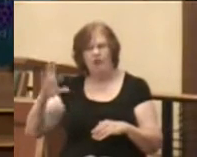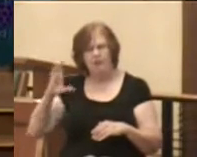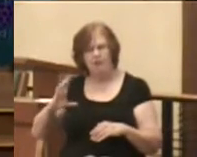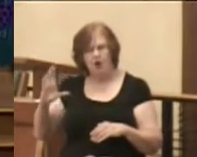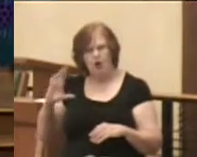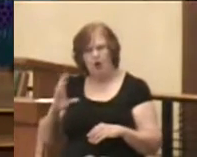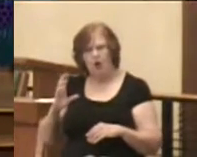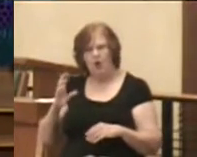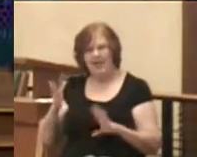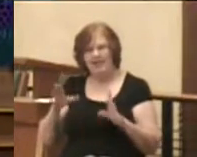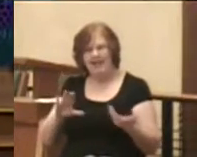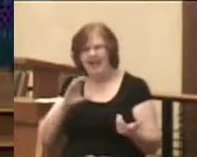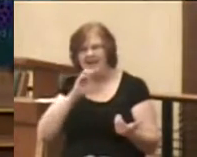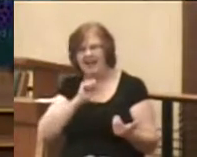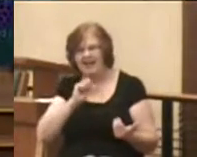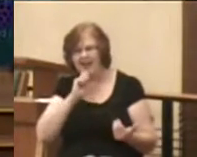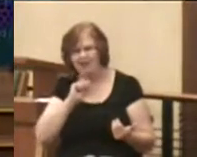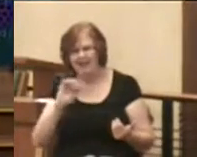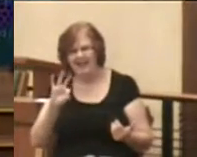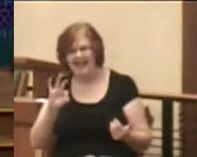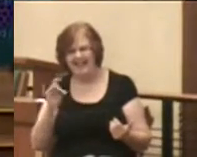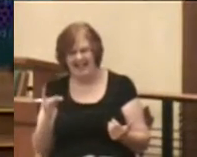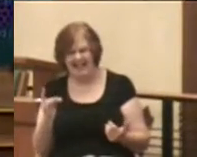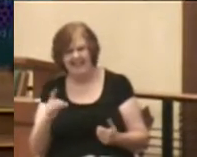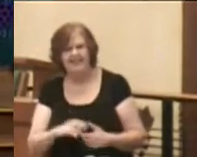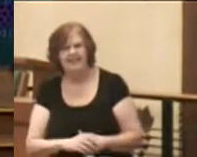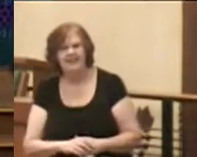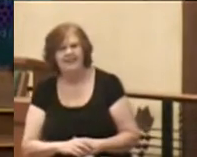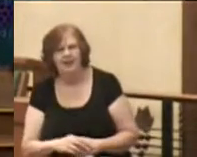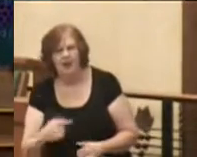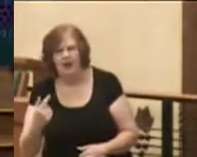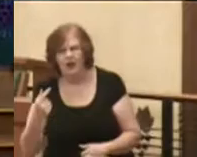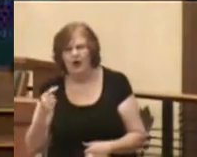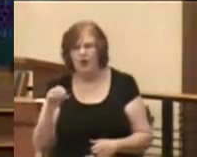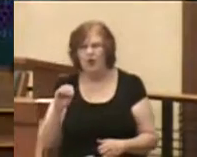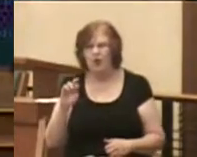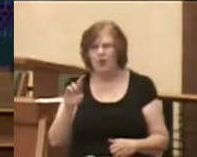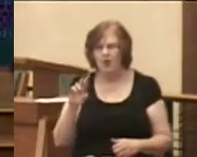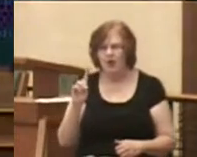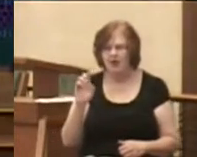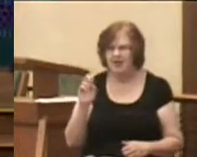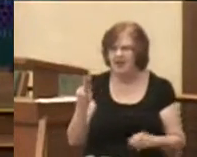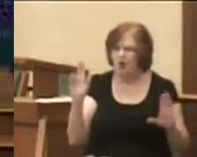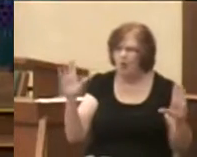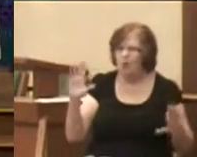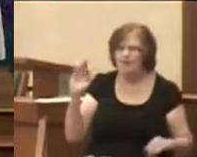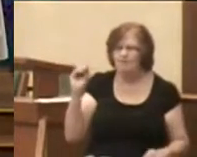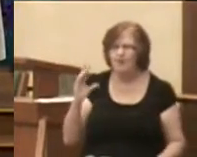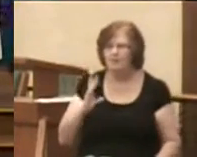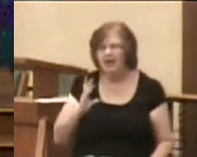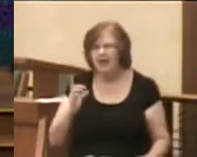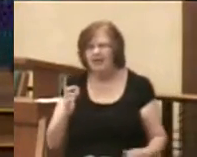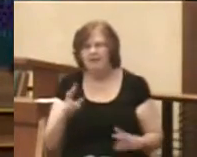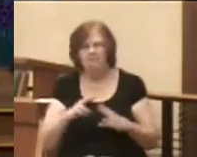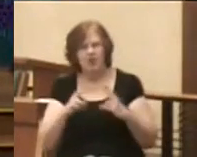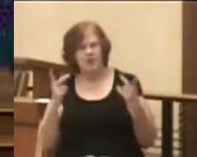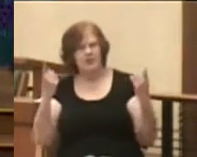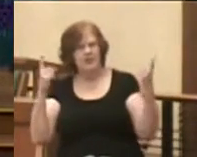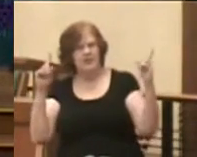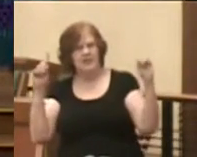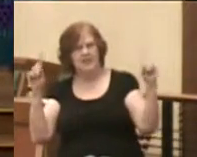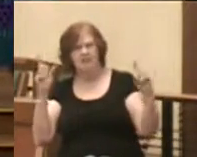98. Gordon was a wonderful man and a very successful